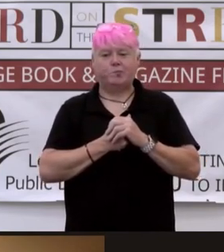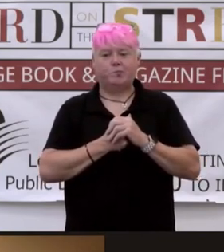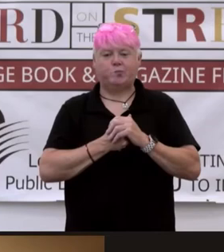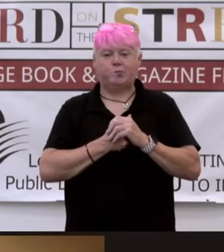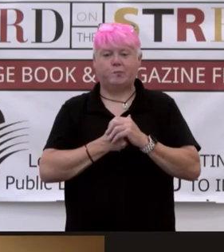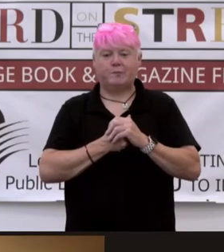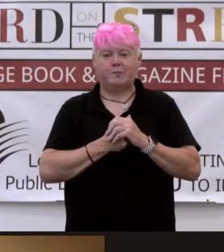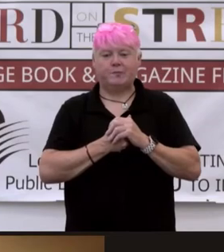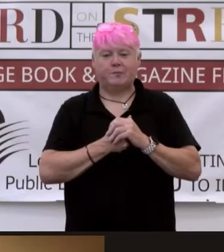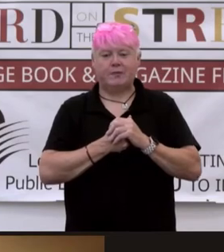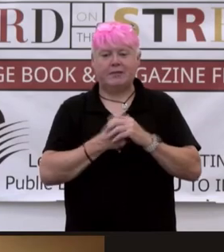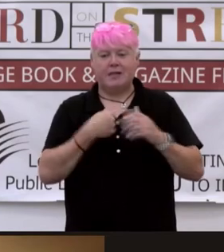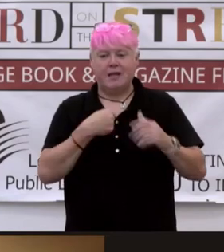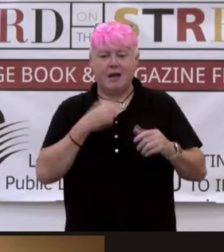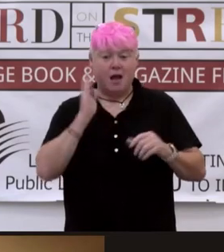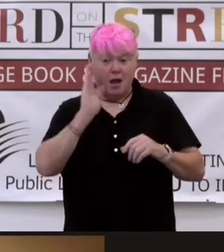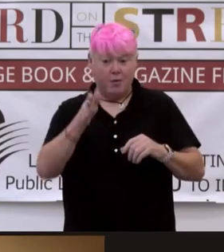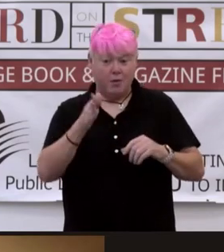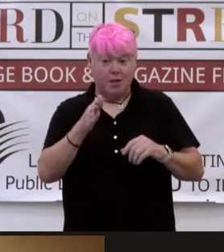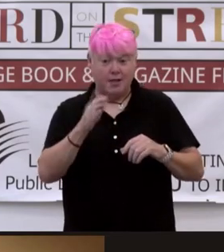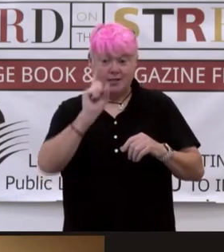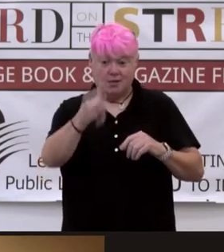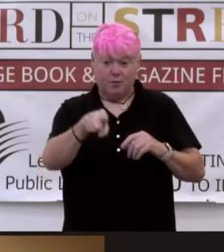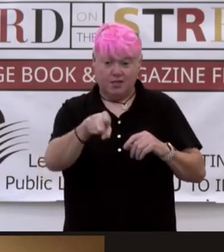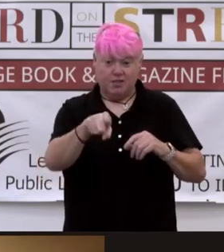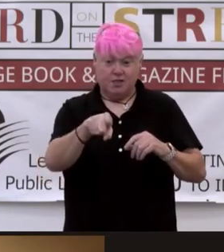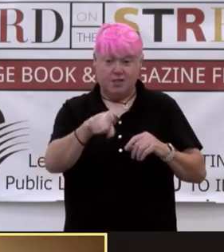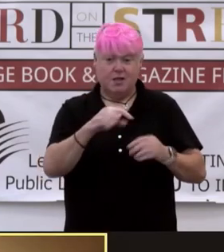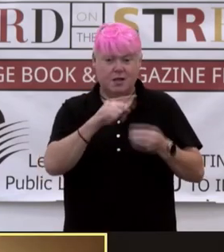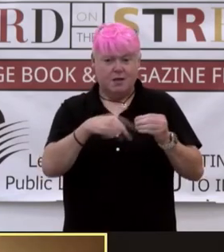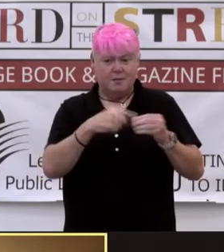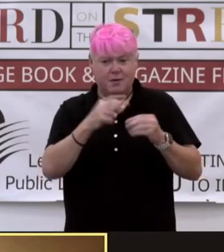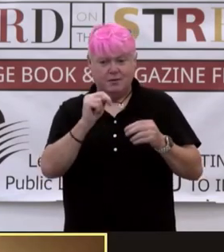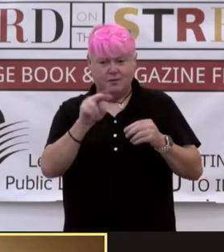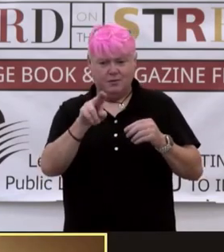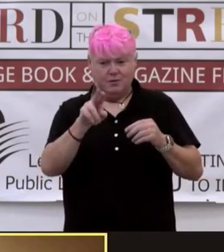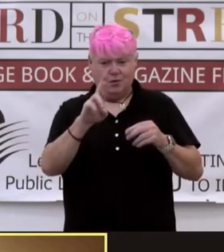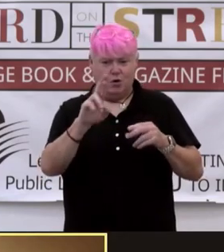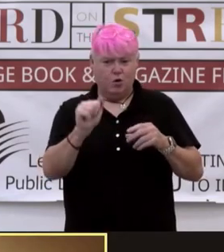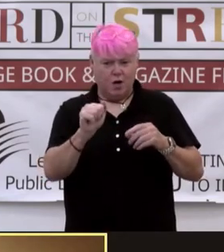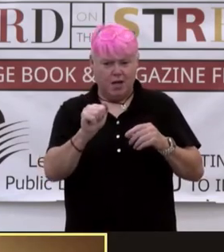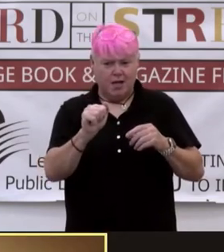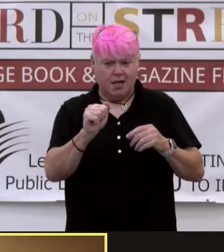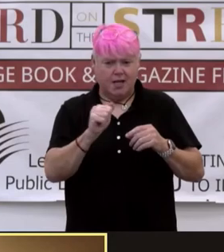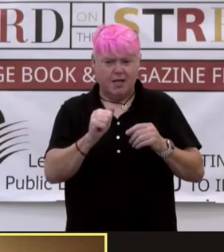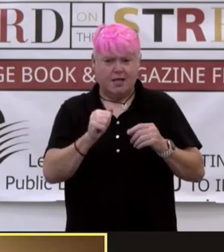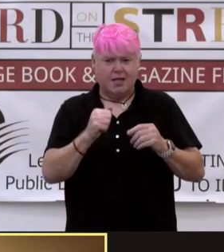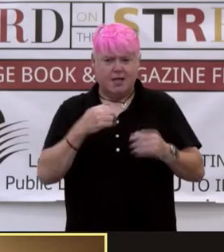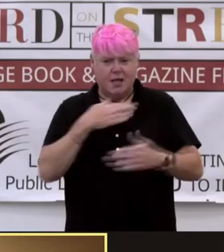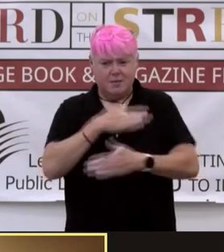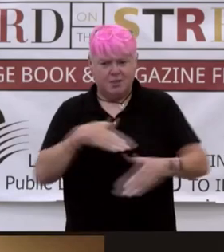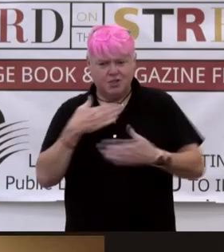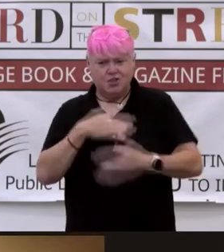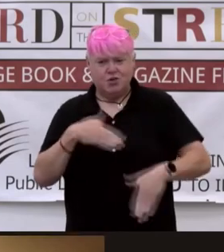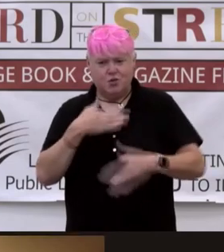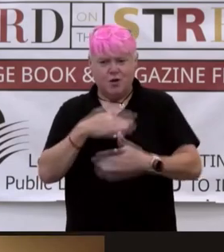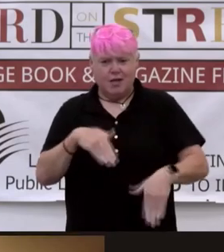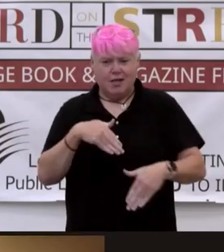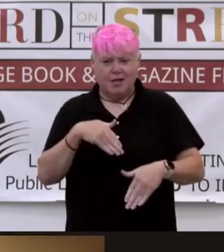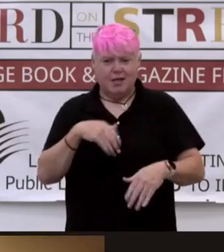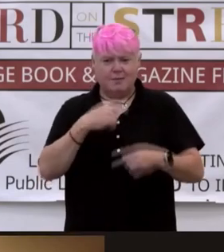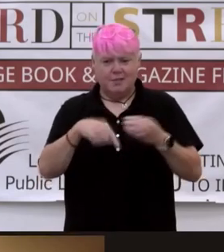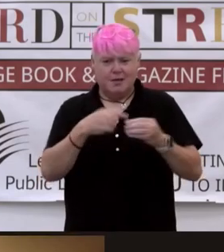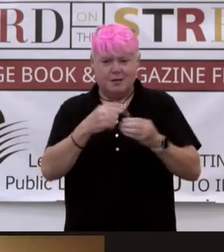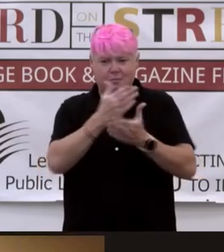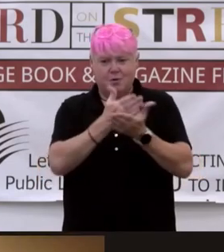Well, I will throw in a question about Noor, because I'm very much enjoying the city. Like I said, I'm about halfway through,